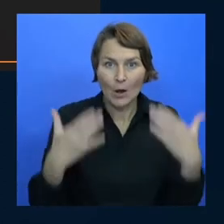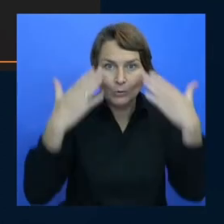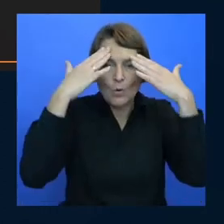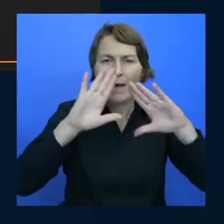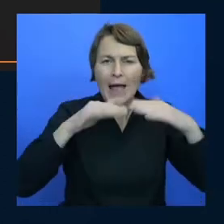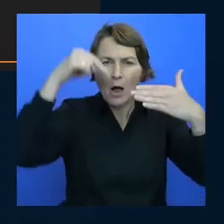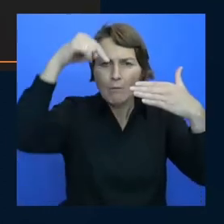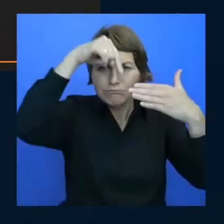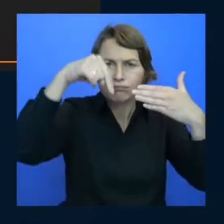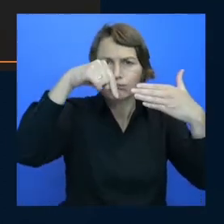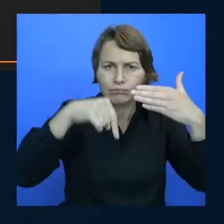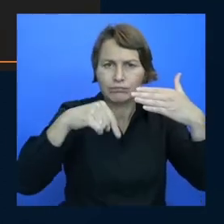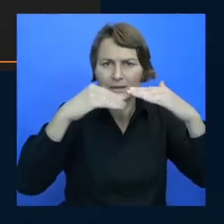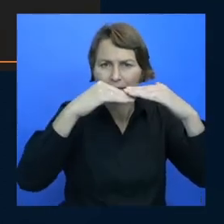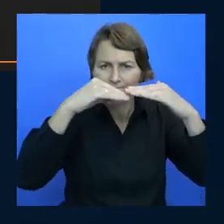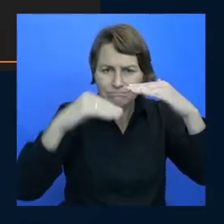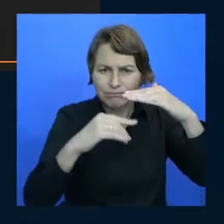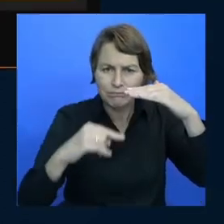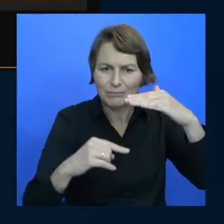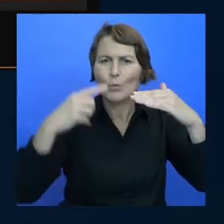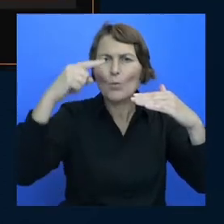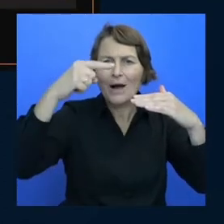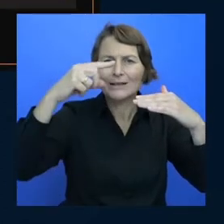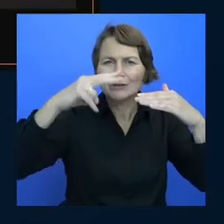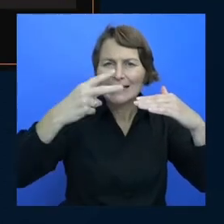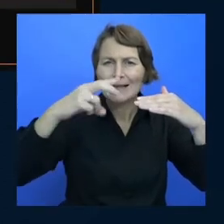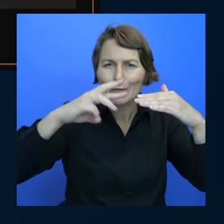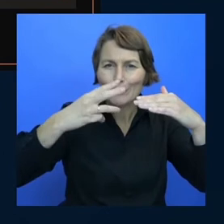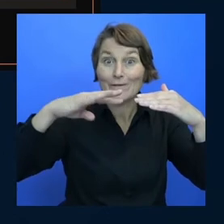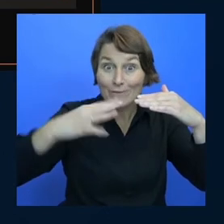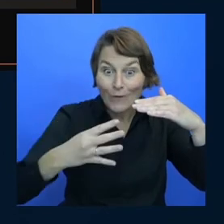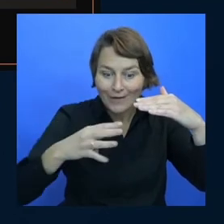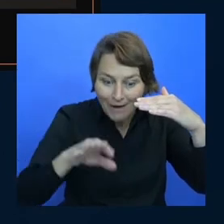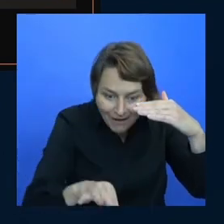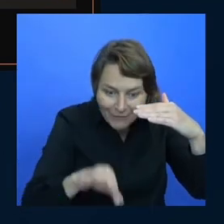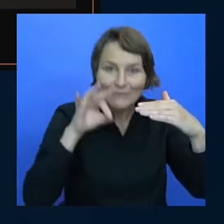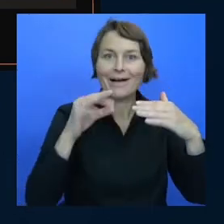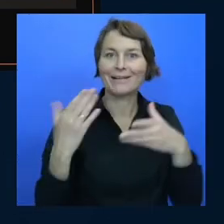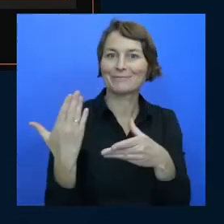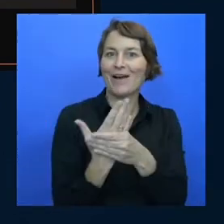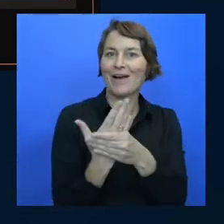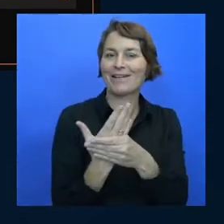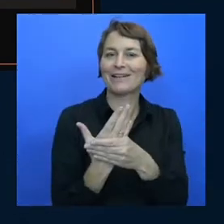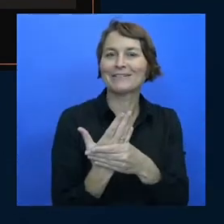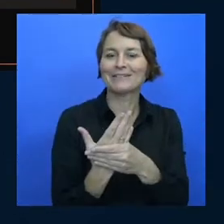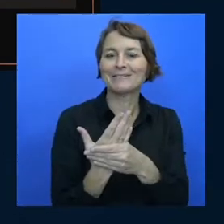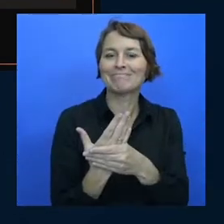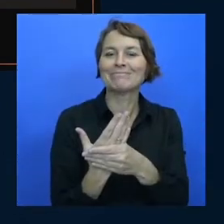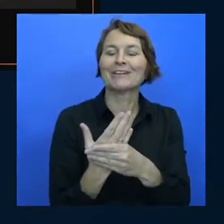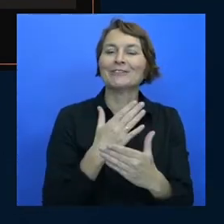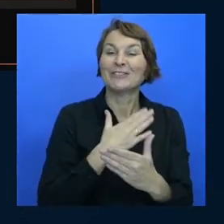three four deep before i found my file and maintained my new friendship with my new